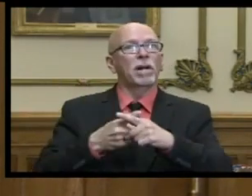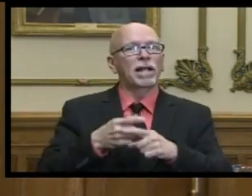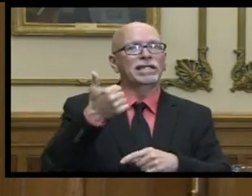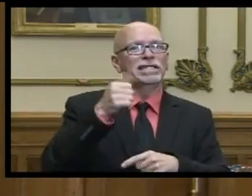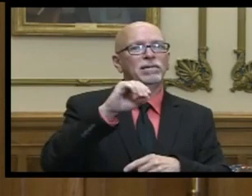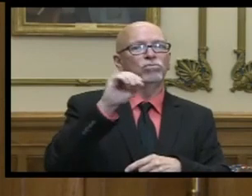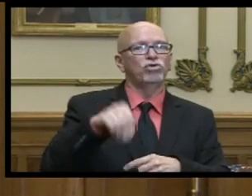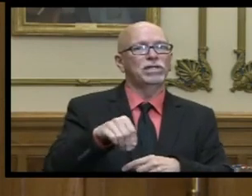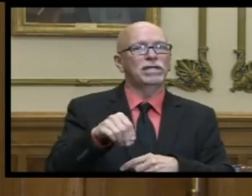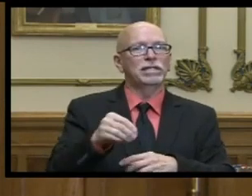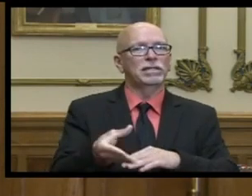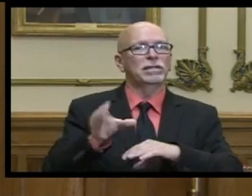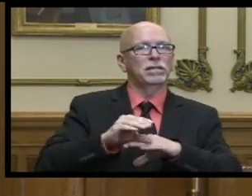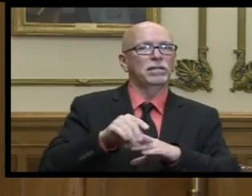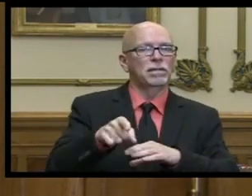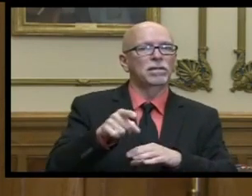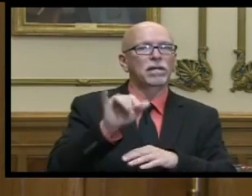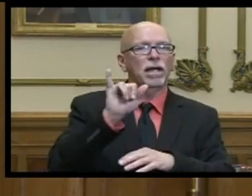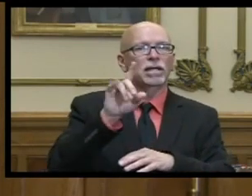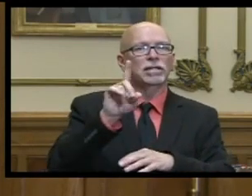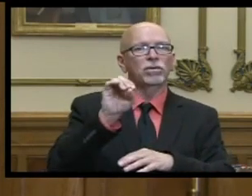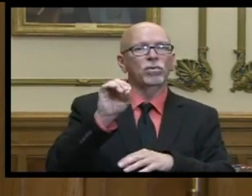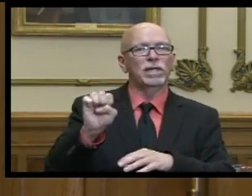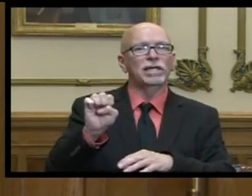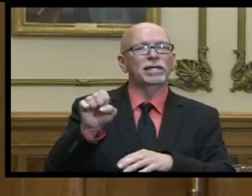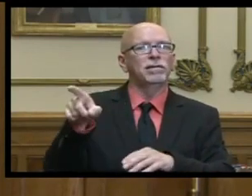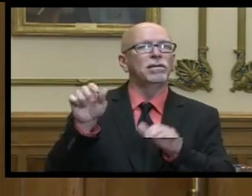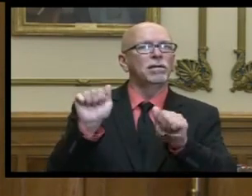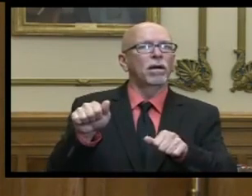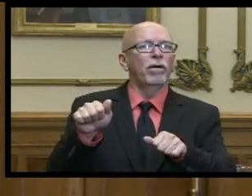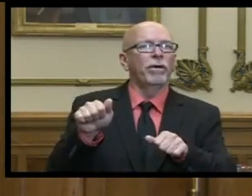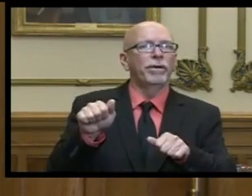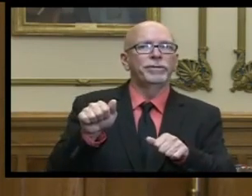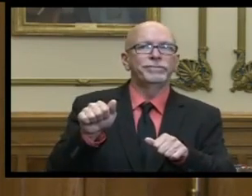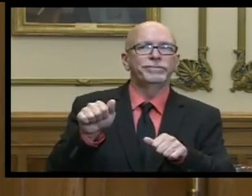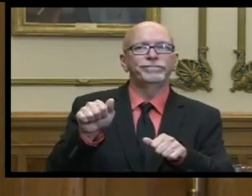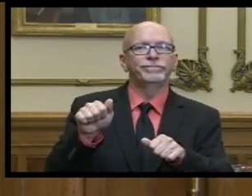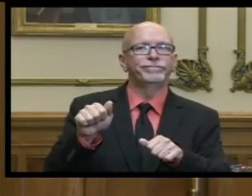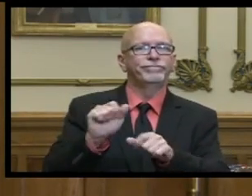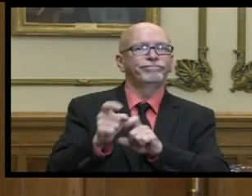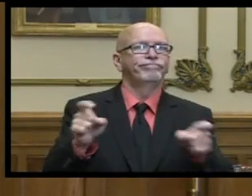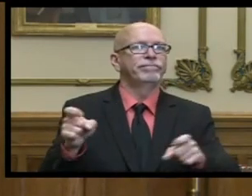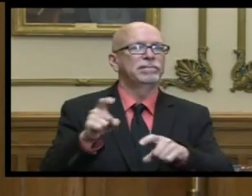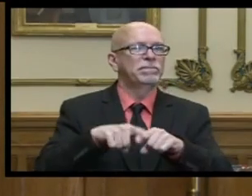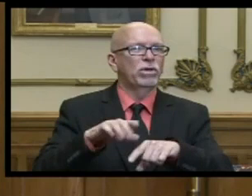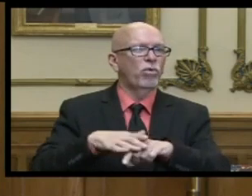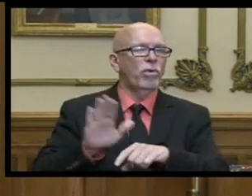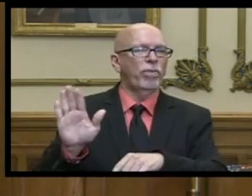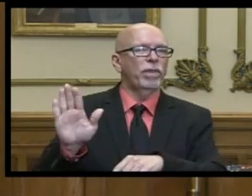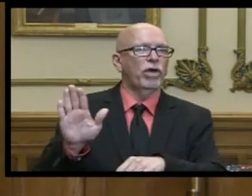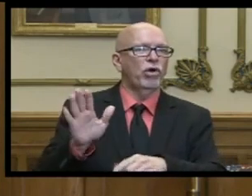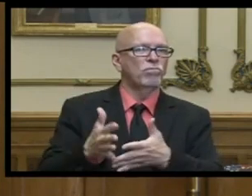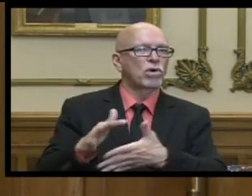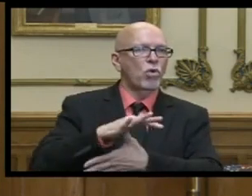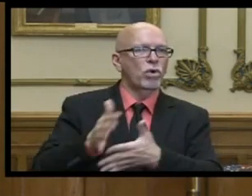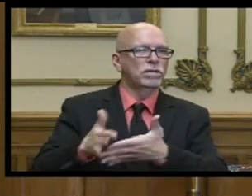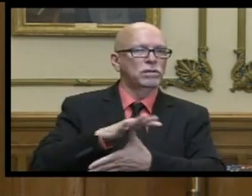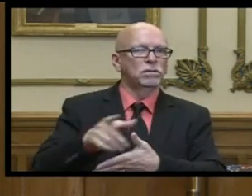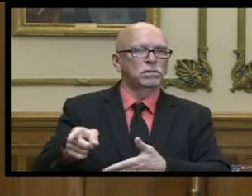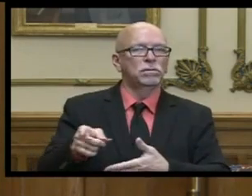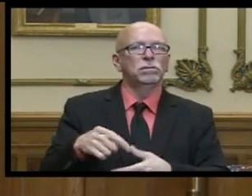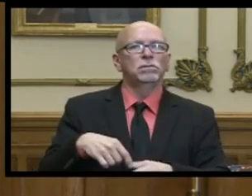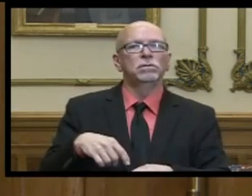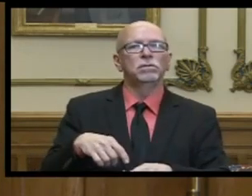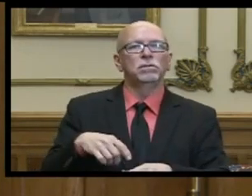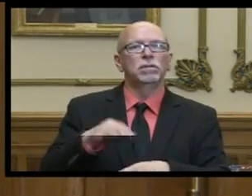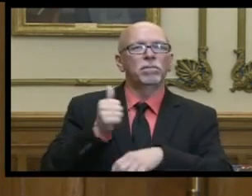that the idoe uh can uh allocate according to their uh priorities and uh the